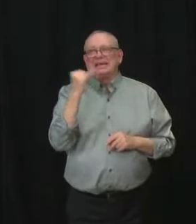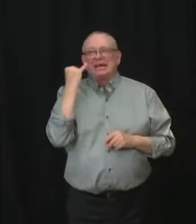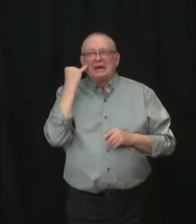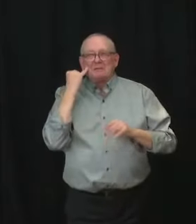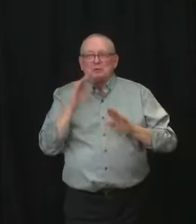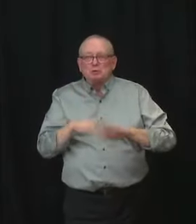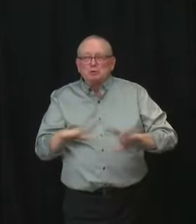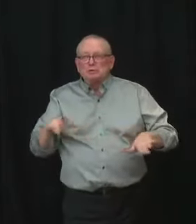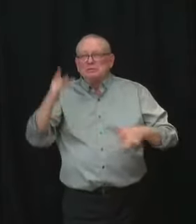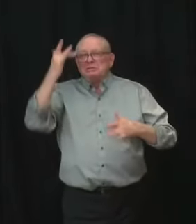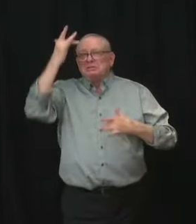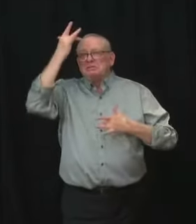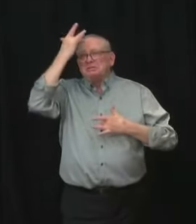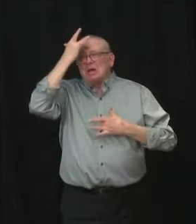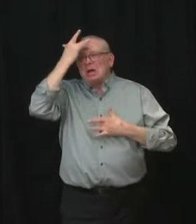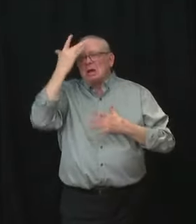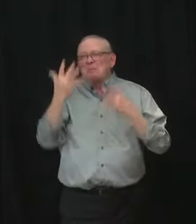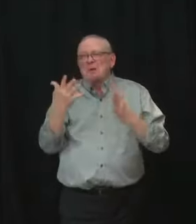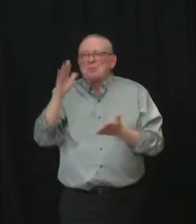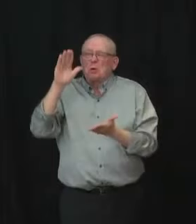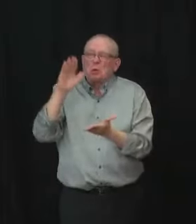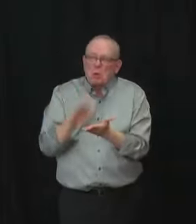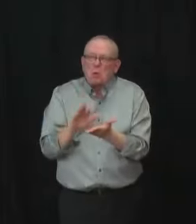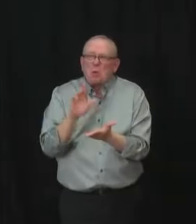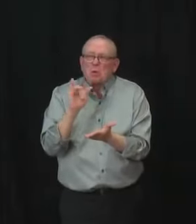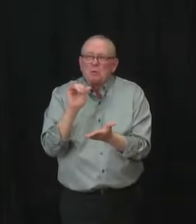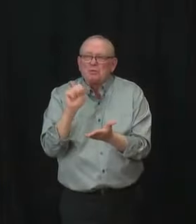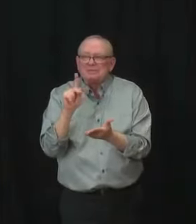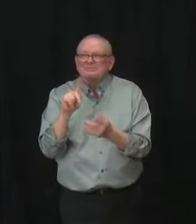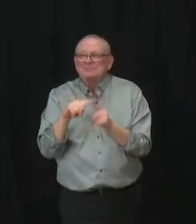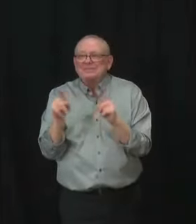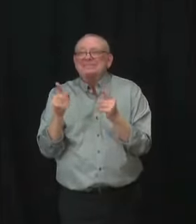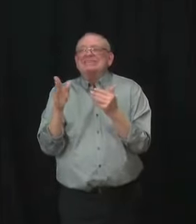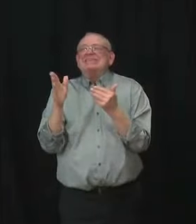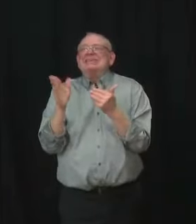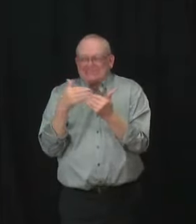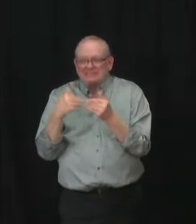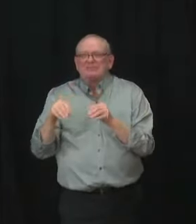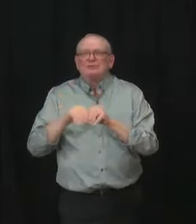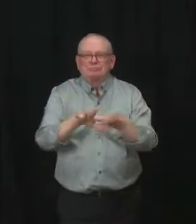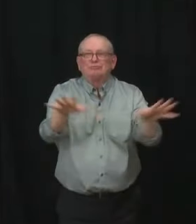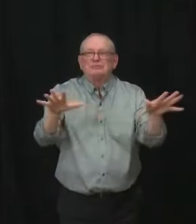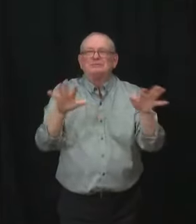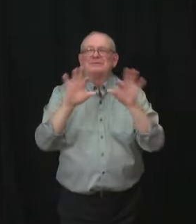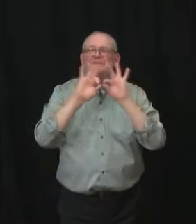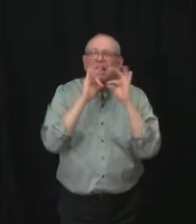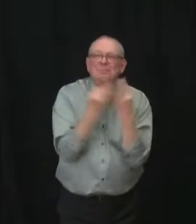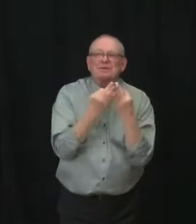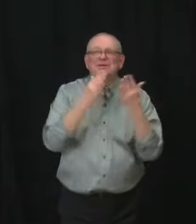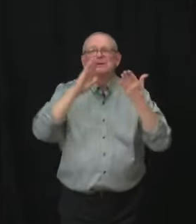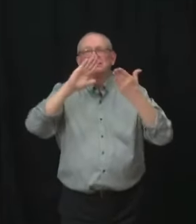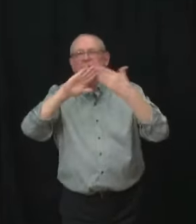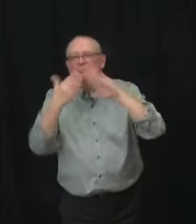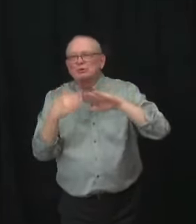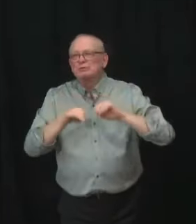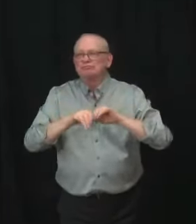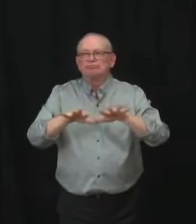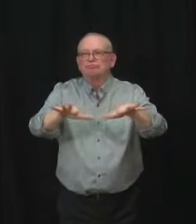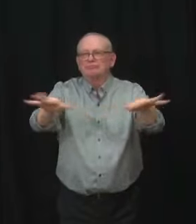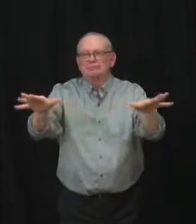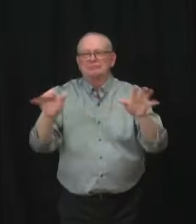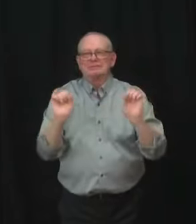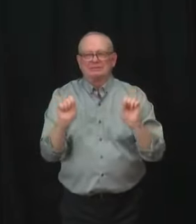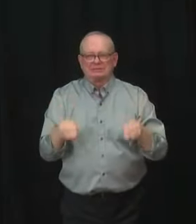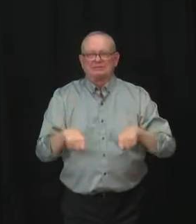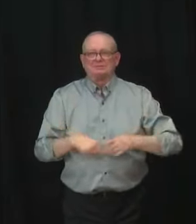Um, and we need to consider the interventions for the benefit of our entire communities. So with respect to, to influenza,